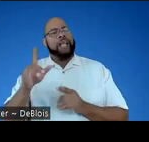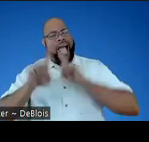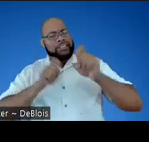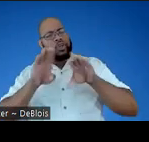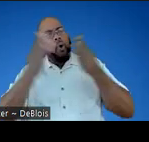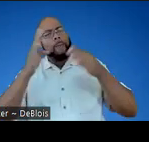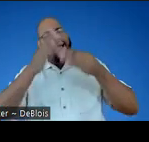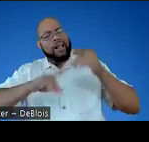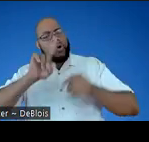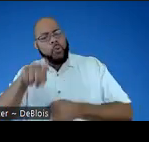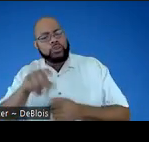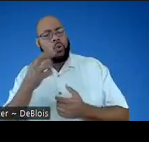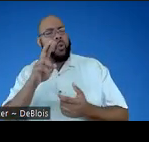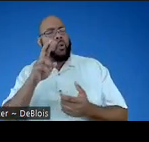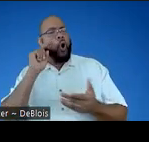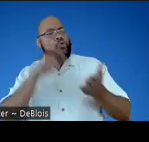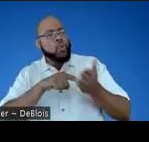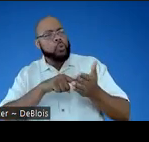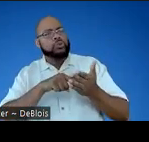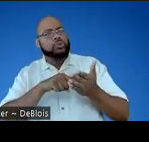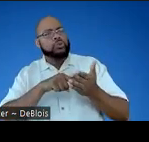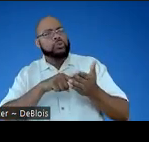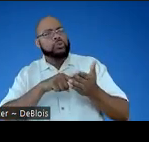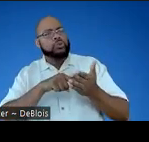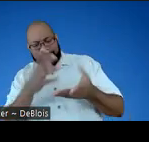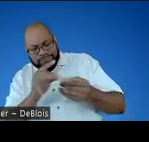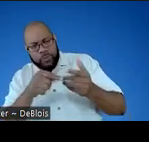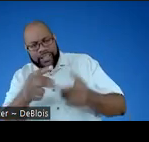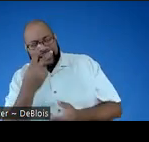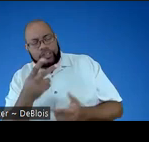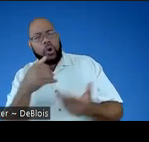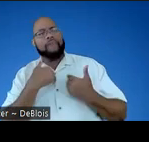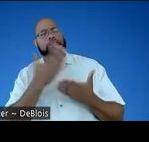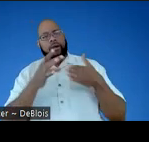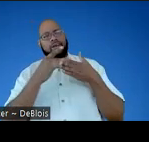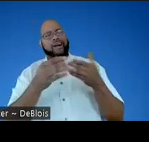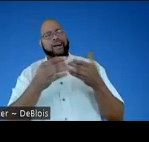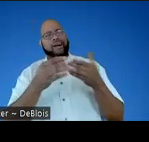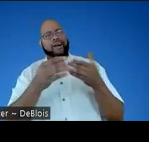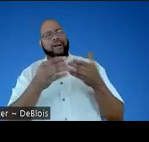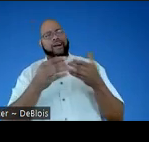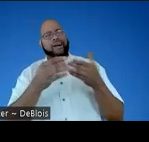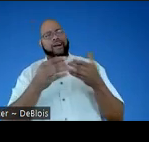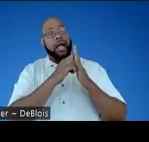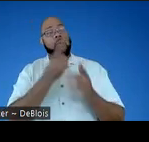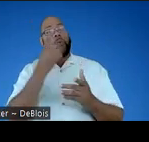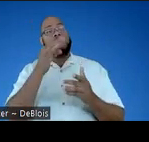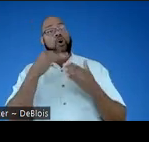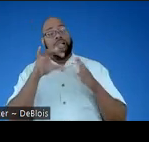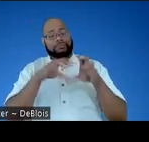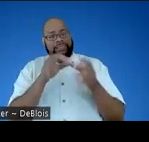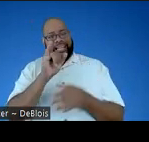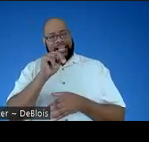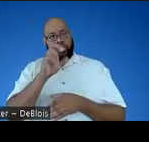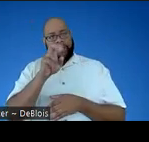open ended questions or noticing and narrating what they're seeing. And so we have some guides on that. Um, for example, in one of our incubators,